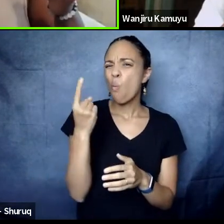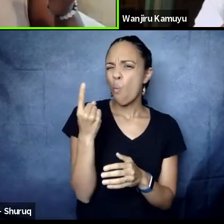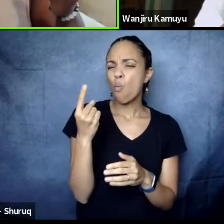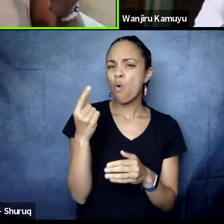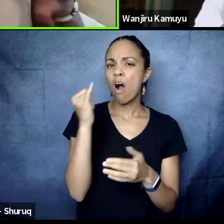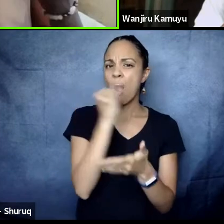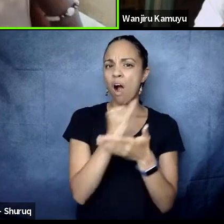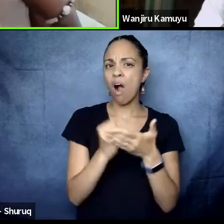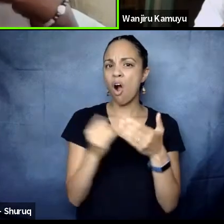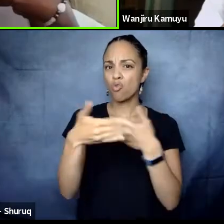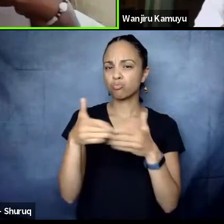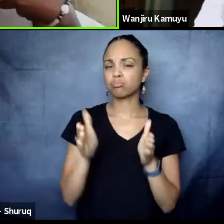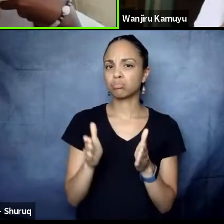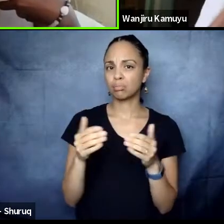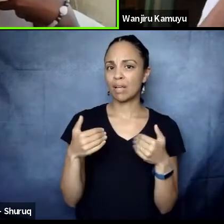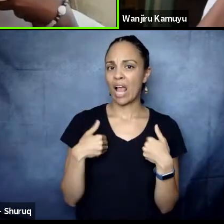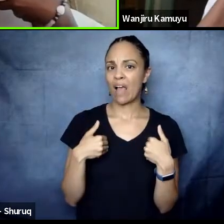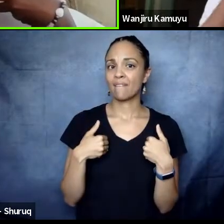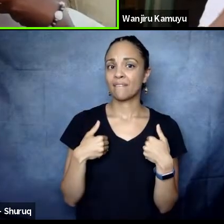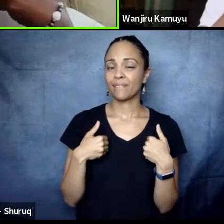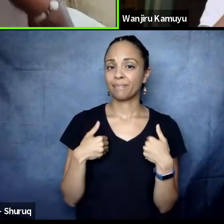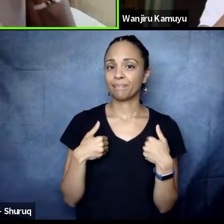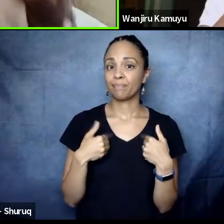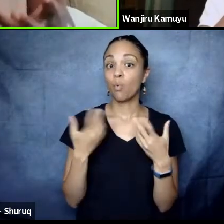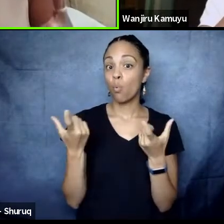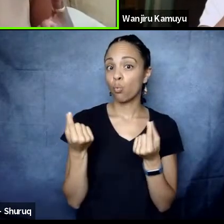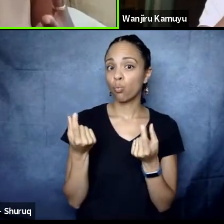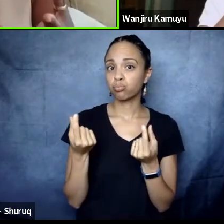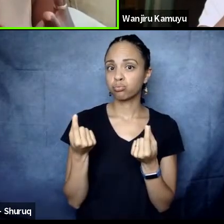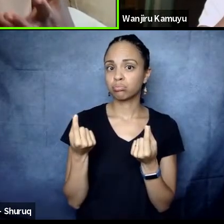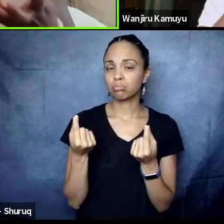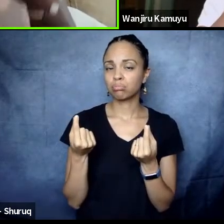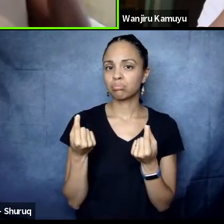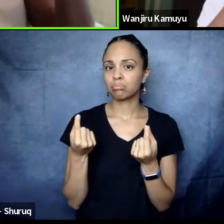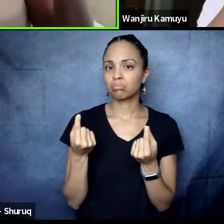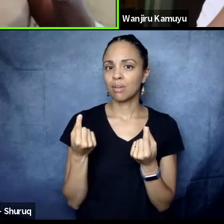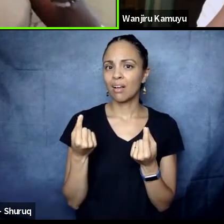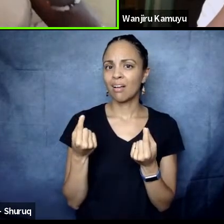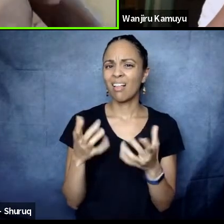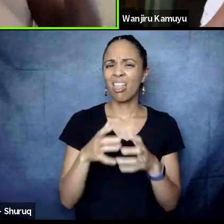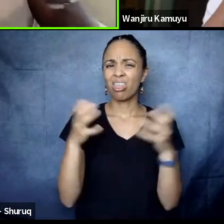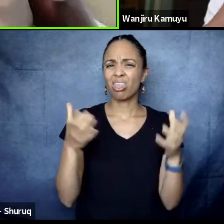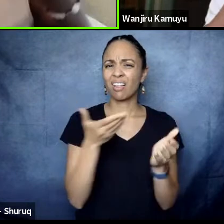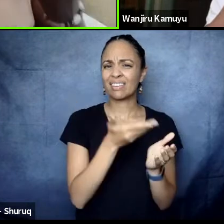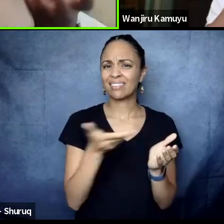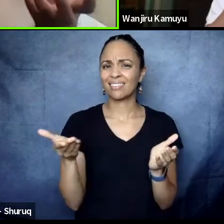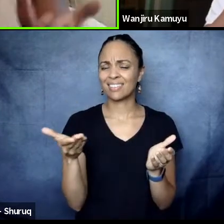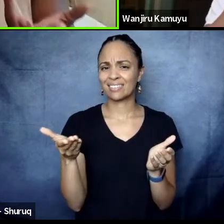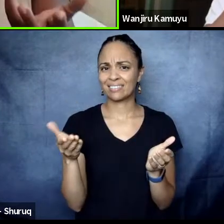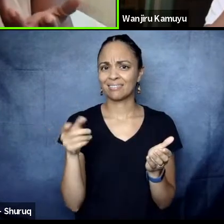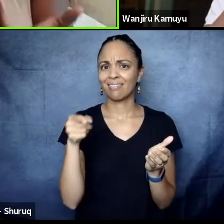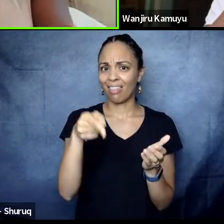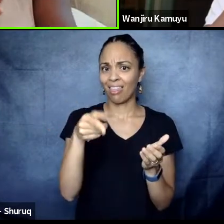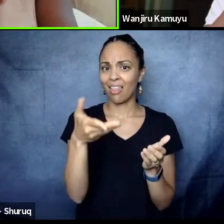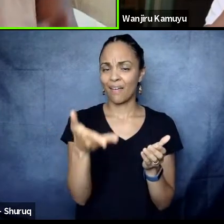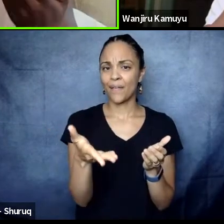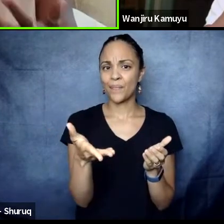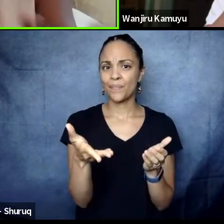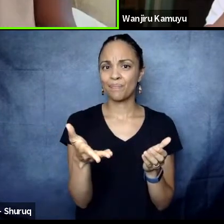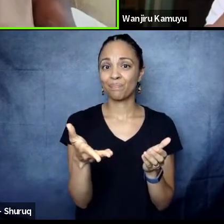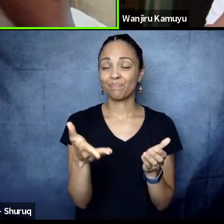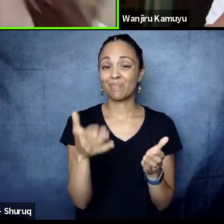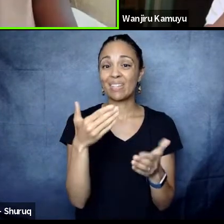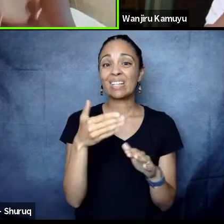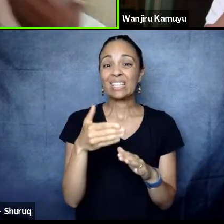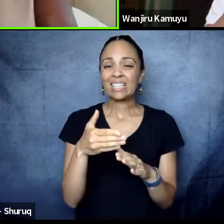they've taken a lot of the artifacts that, I mean, there's, it's been vandalized